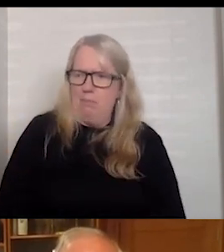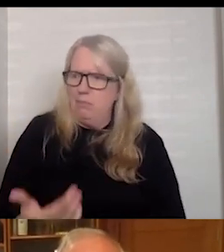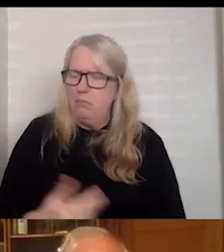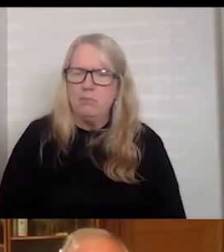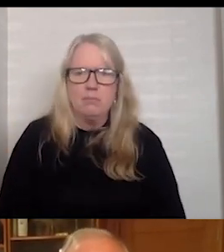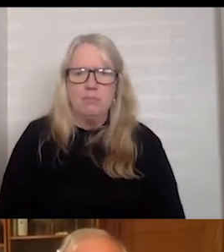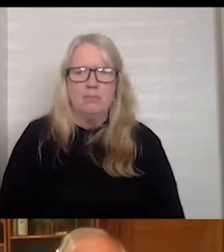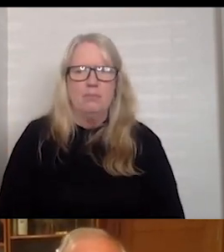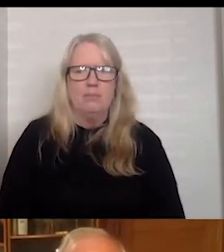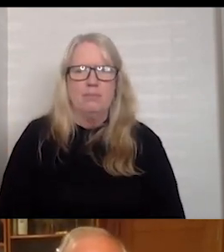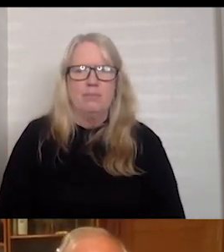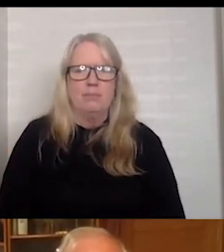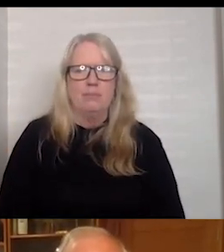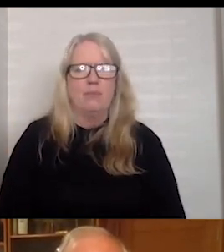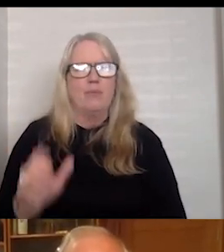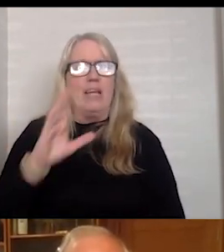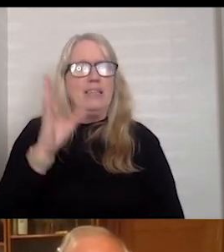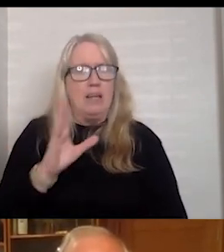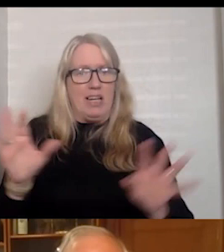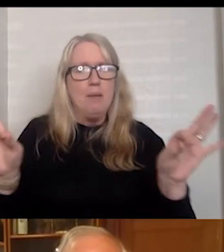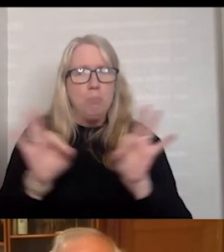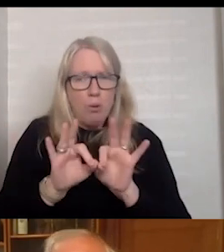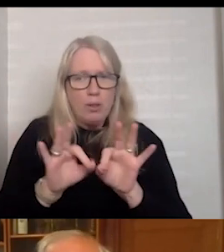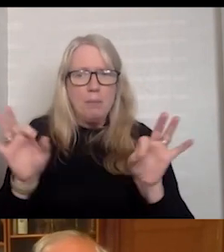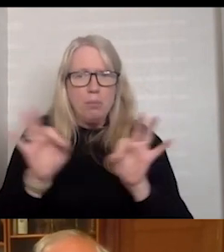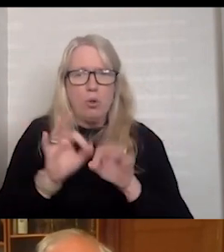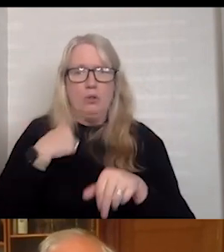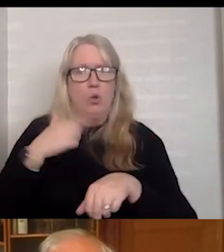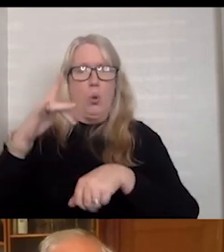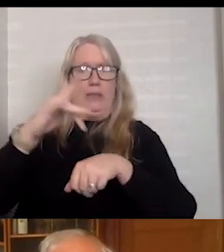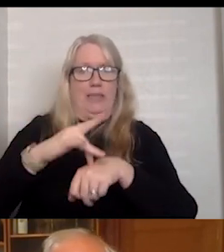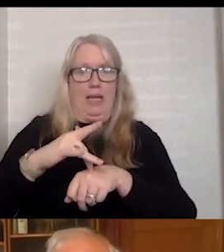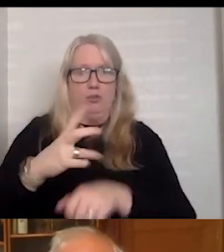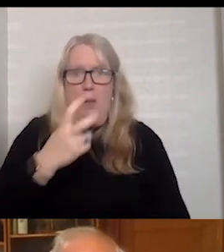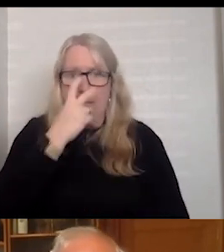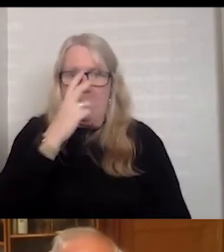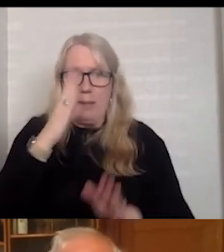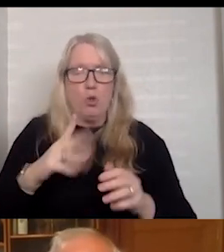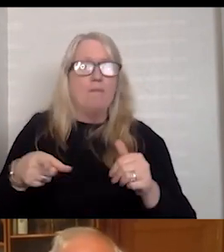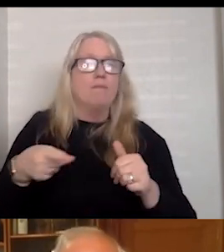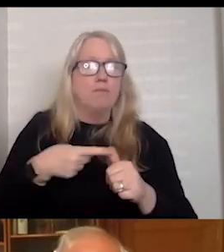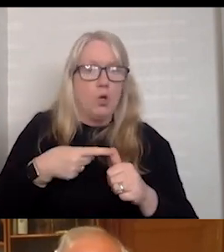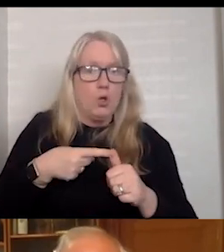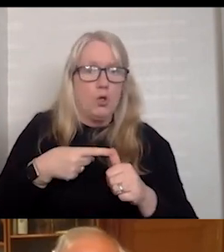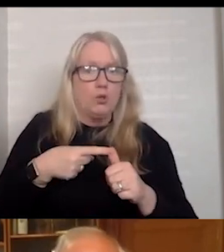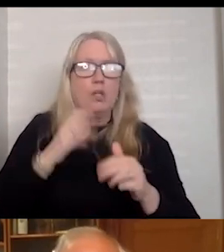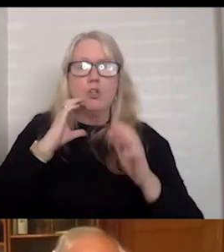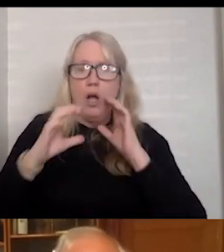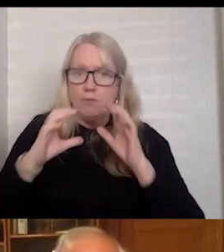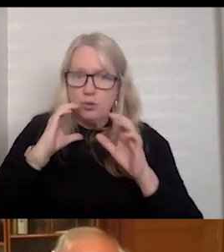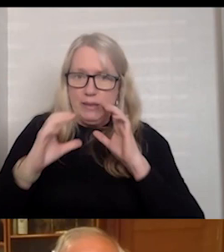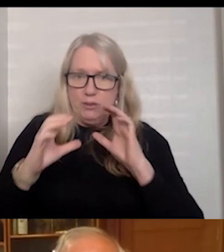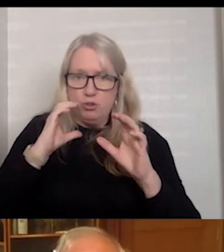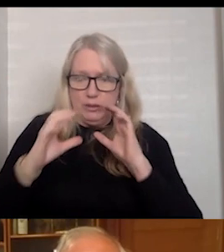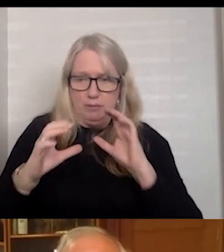Never, this is quite important. Never touch a blind person without first having a conversation about